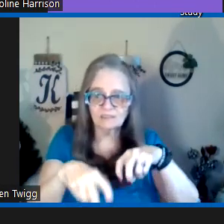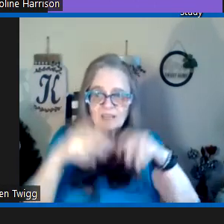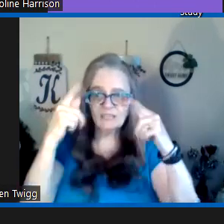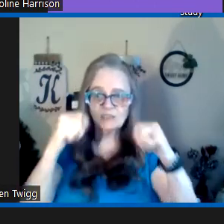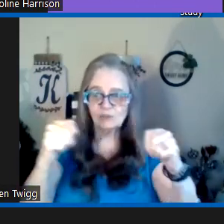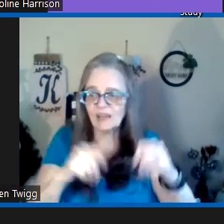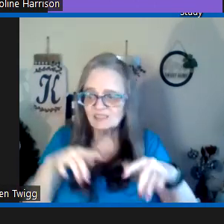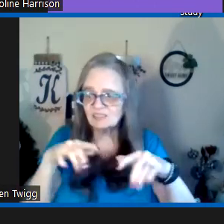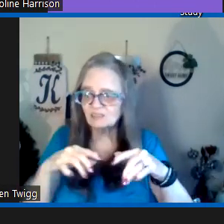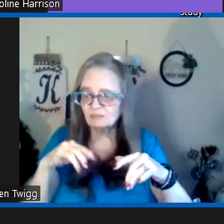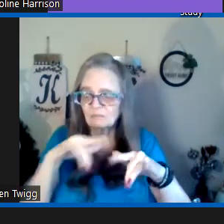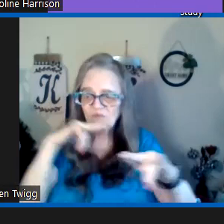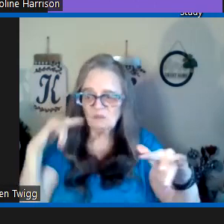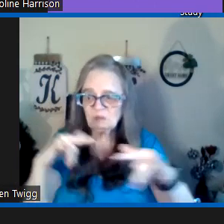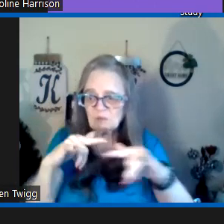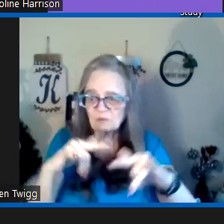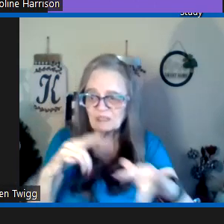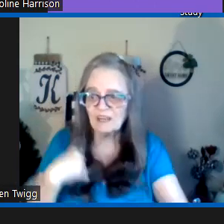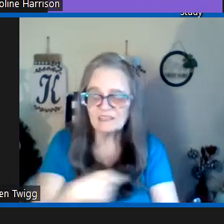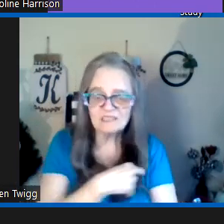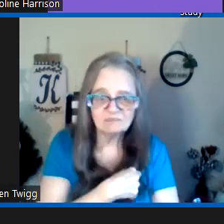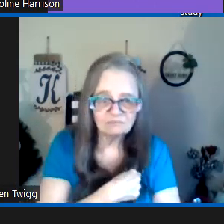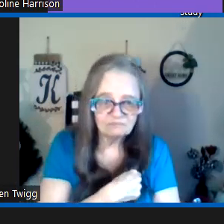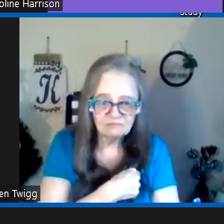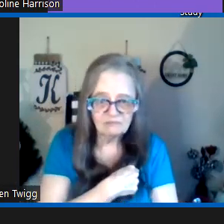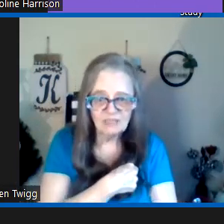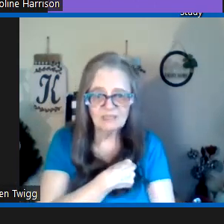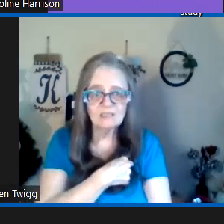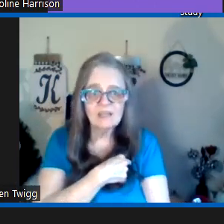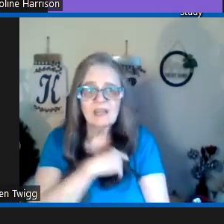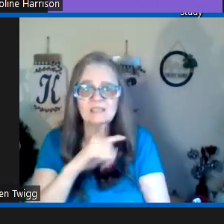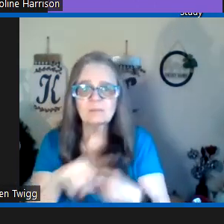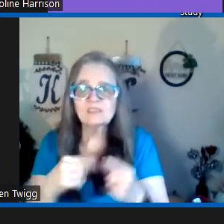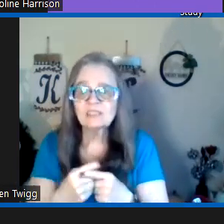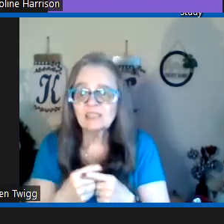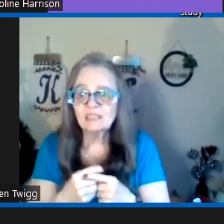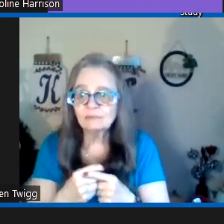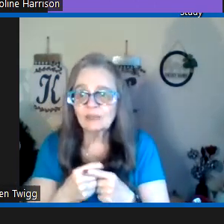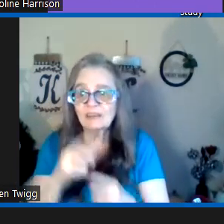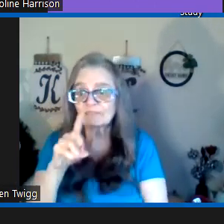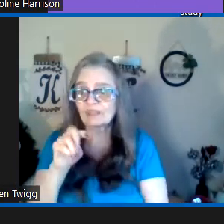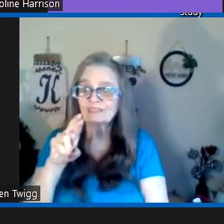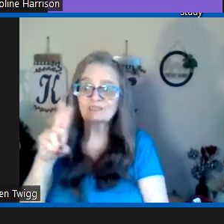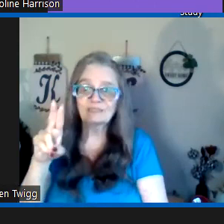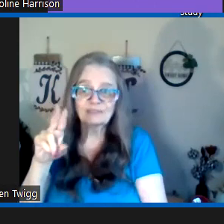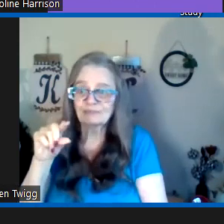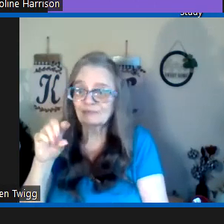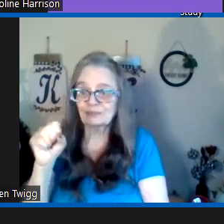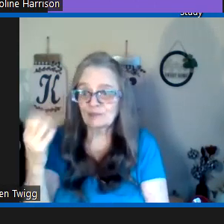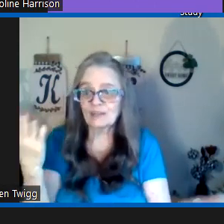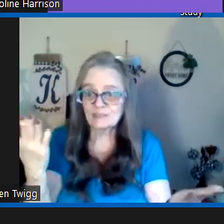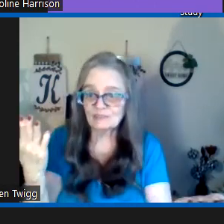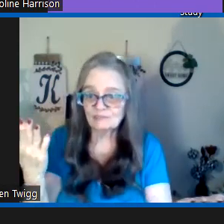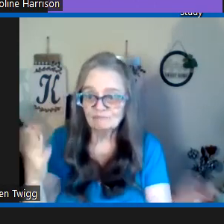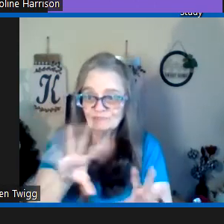the garden he tries to trick us especially if we have uh the